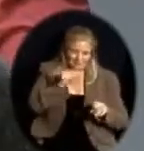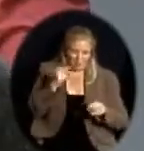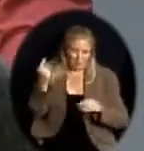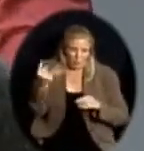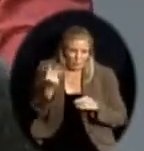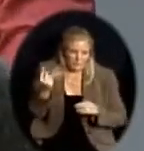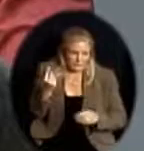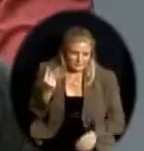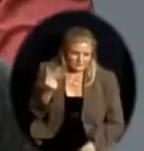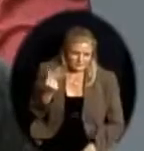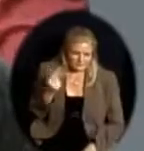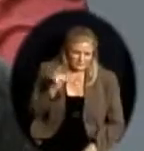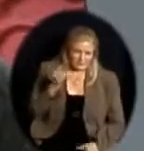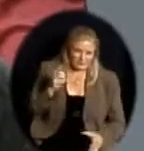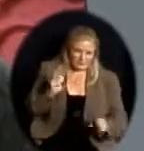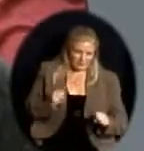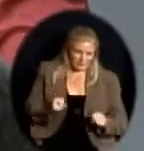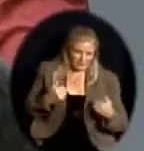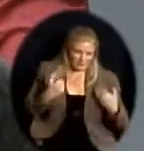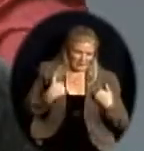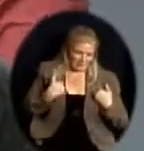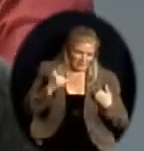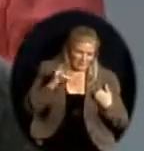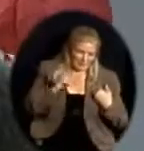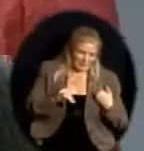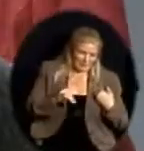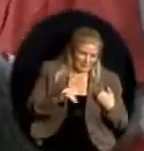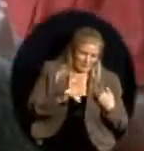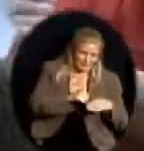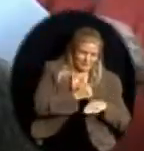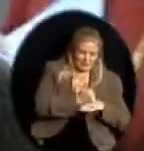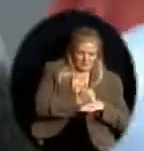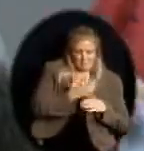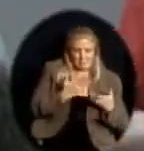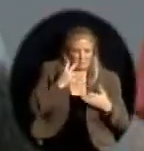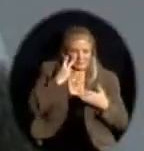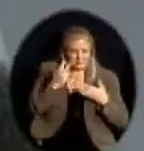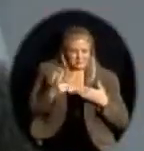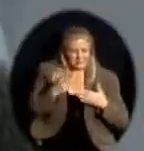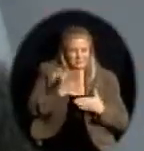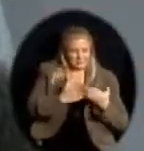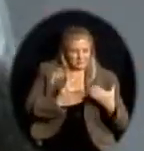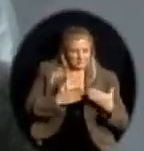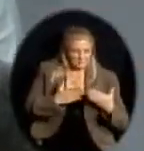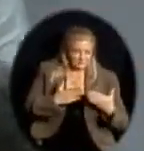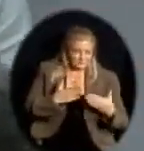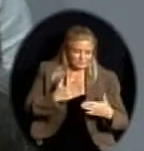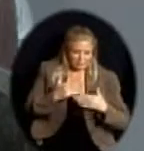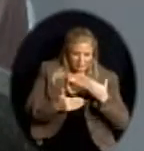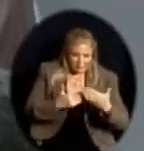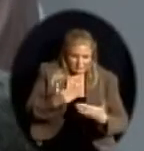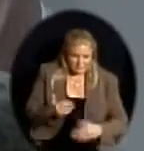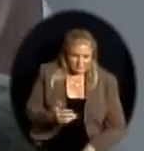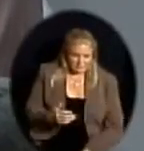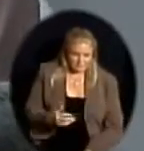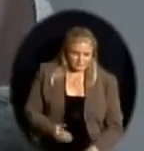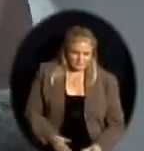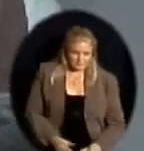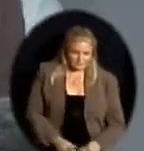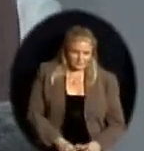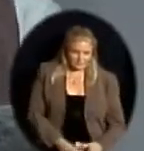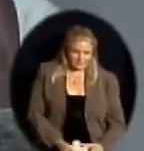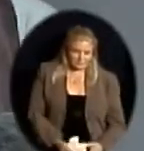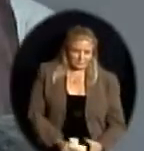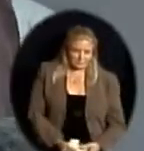a good measure, we might be able to see some progressive kinds of things there. We also certainly do other testing to validate progress in